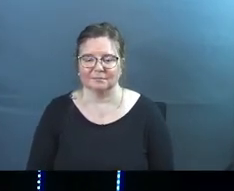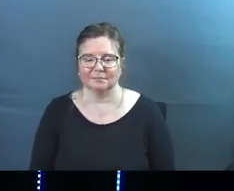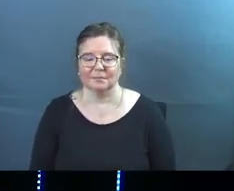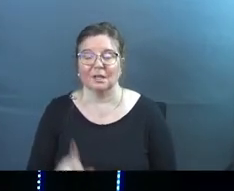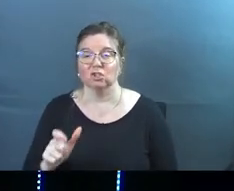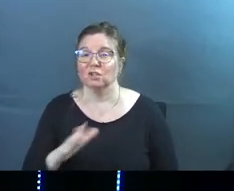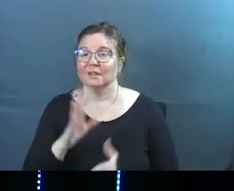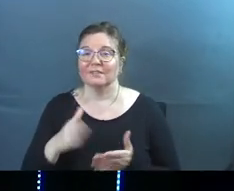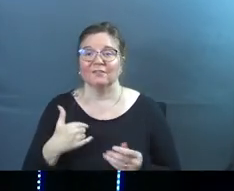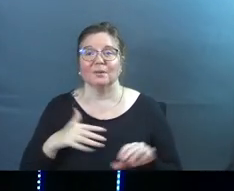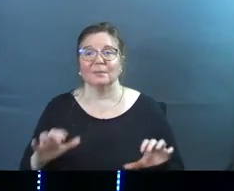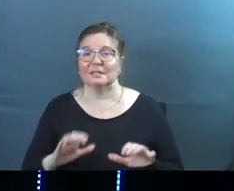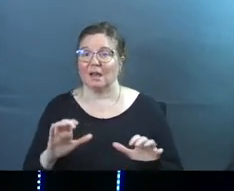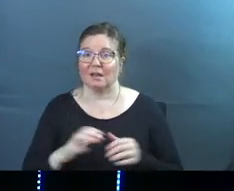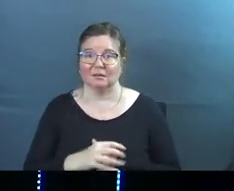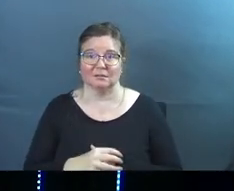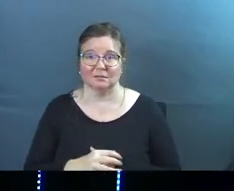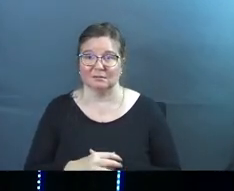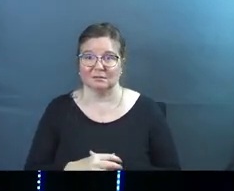it should have never been done